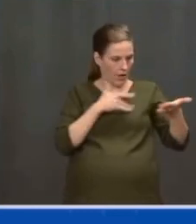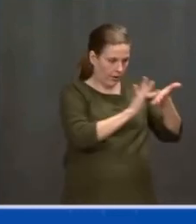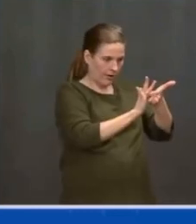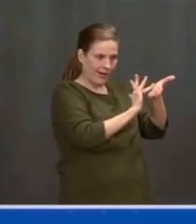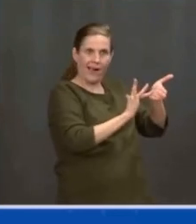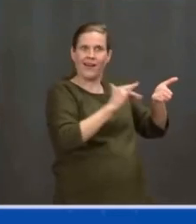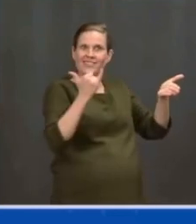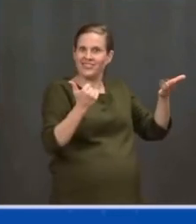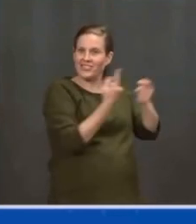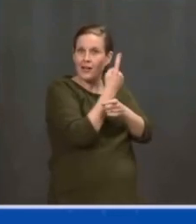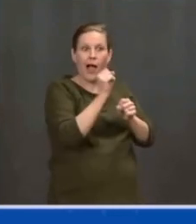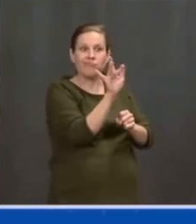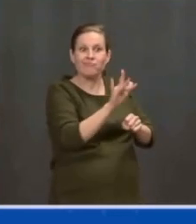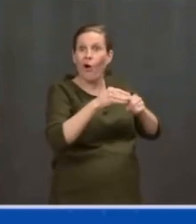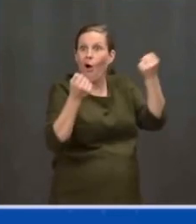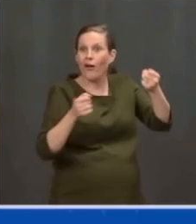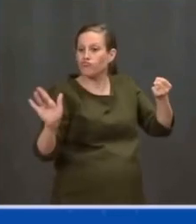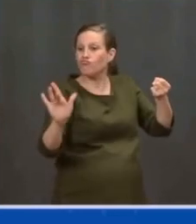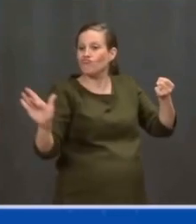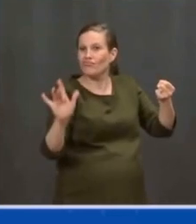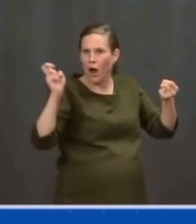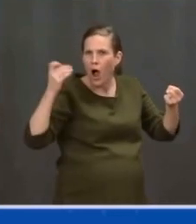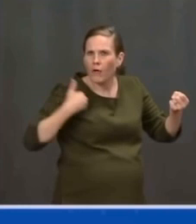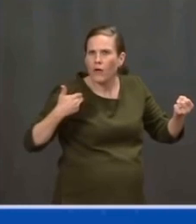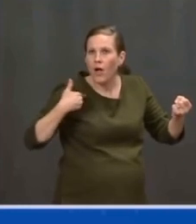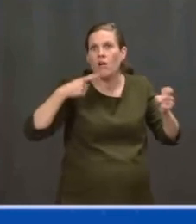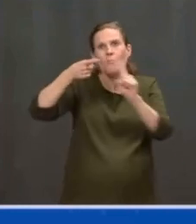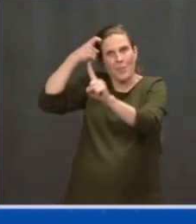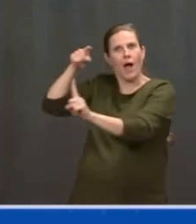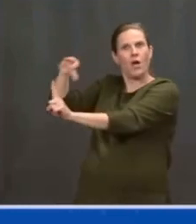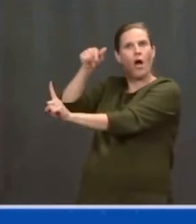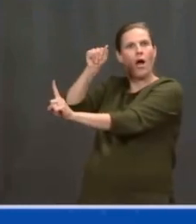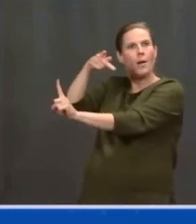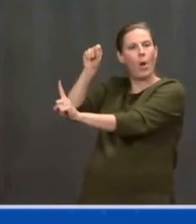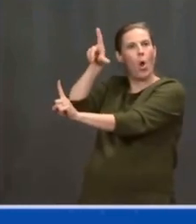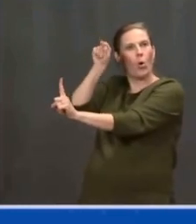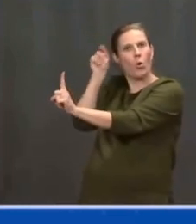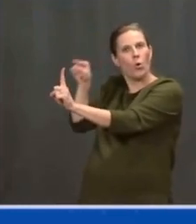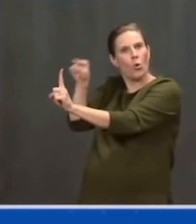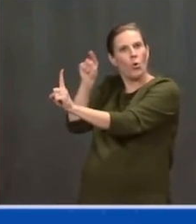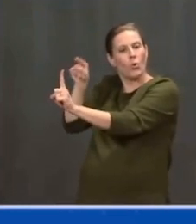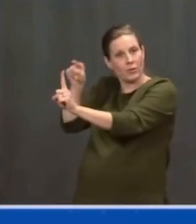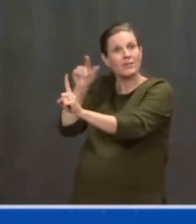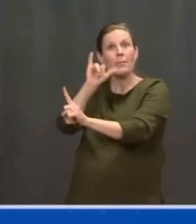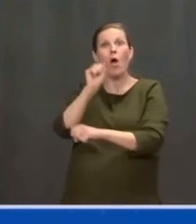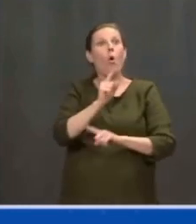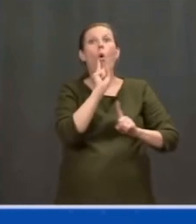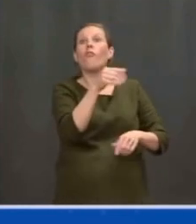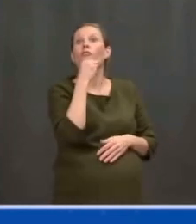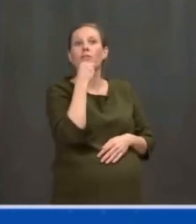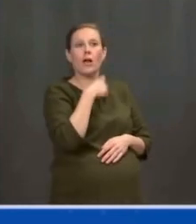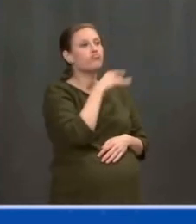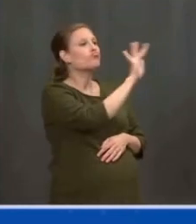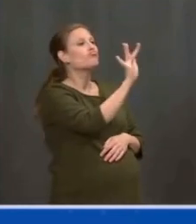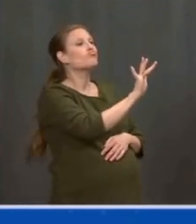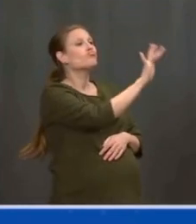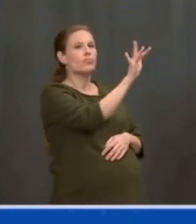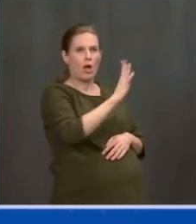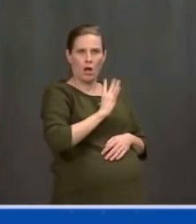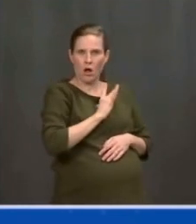ways to keep food safe for the astronauts, it led to programs that have been used for decades to keep food safe in supermarkets.